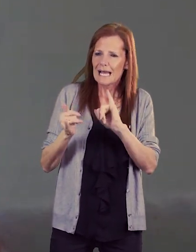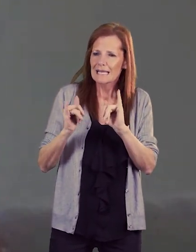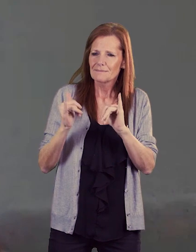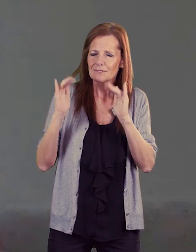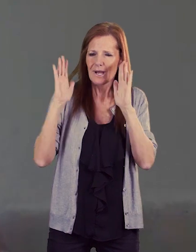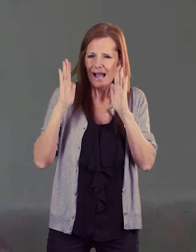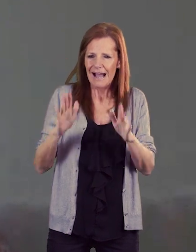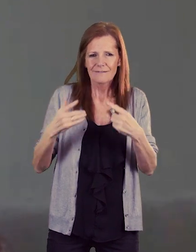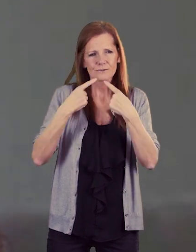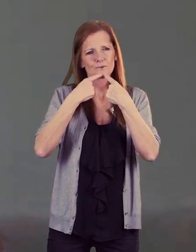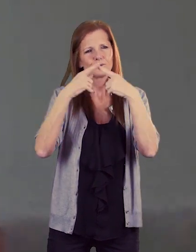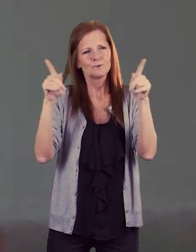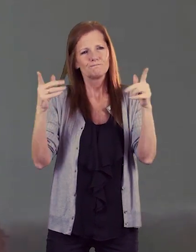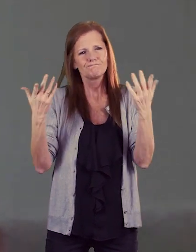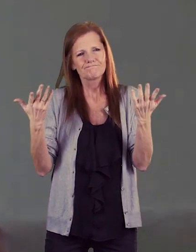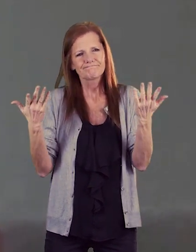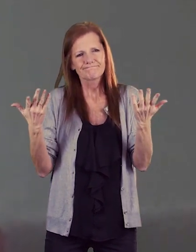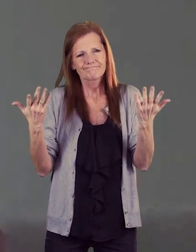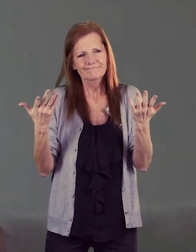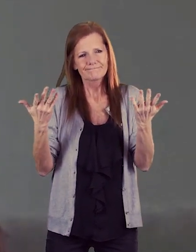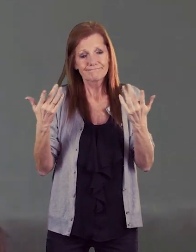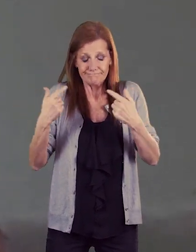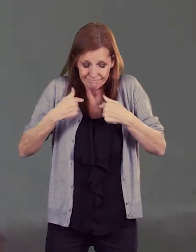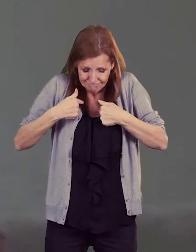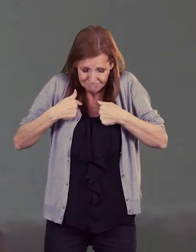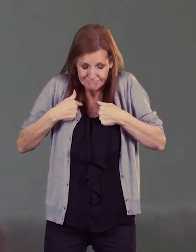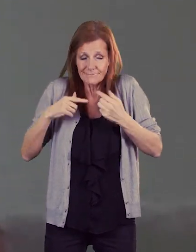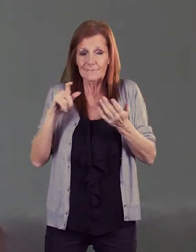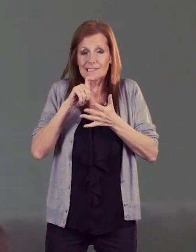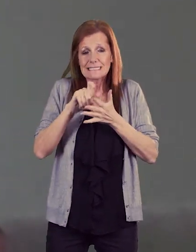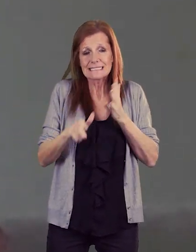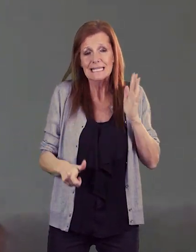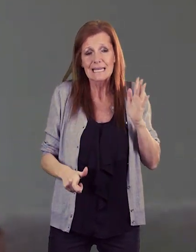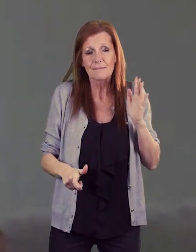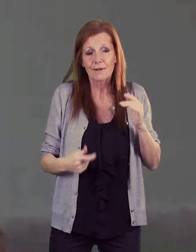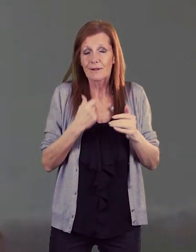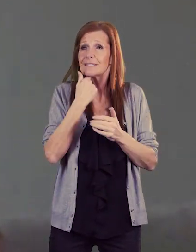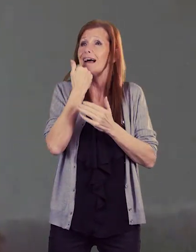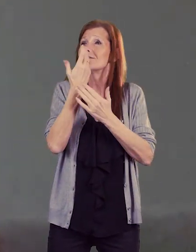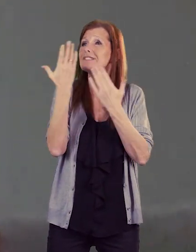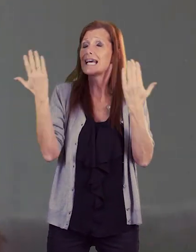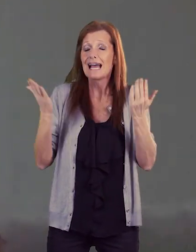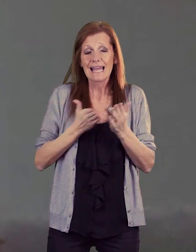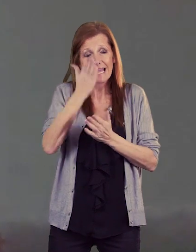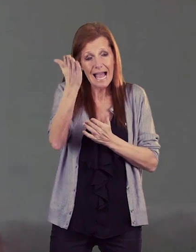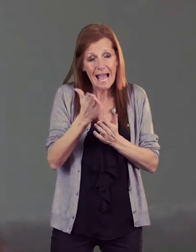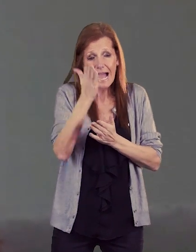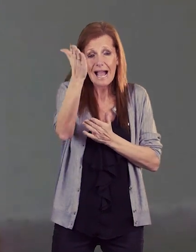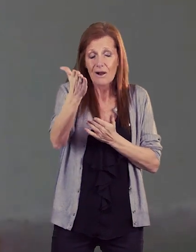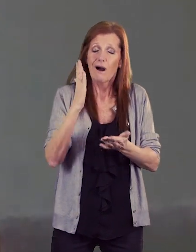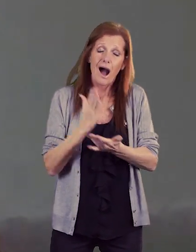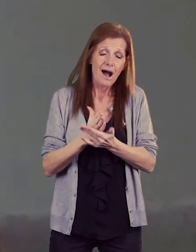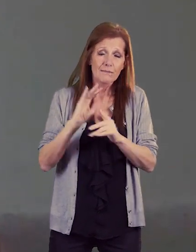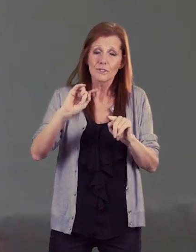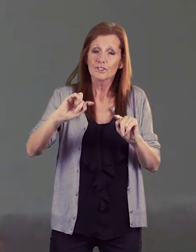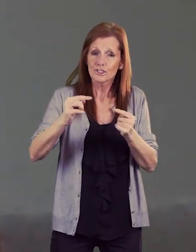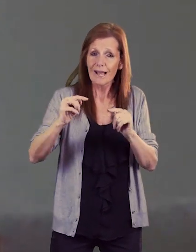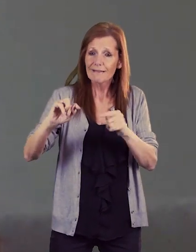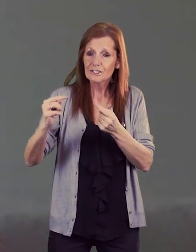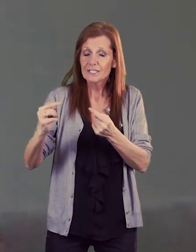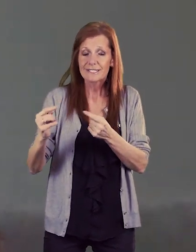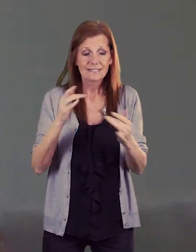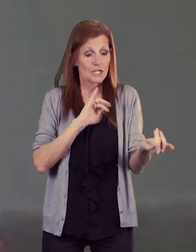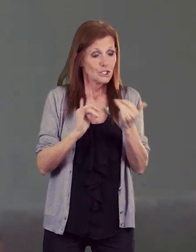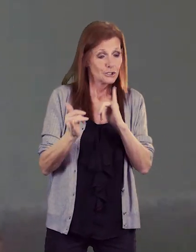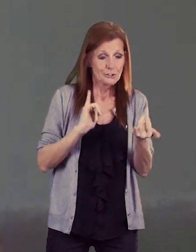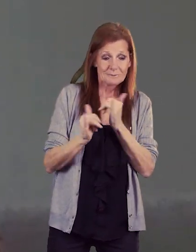got to understand that you are disabled and each day you go out there's going to be challenges and some days are